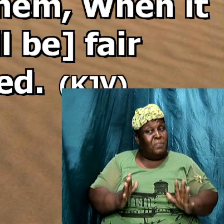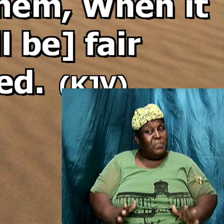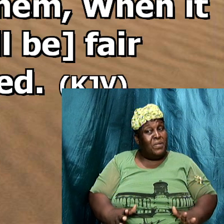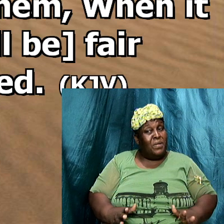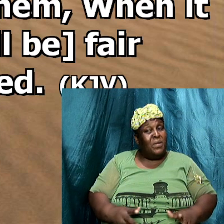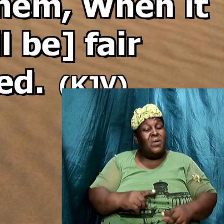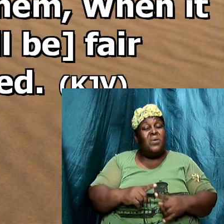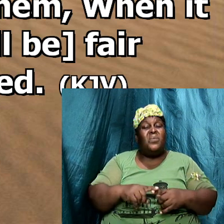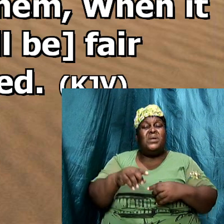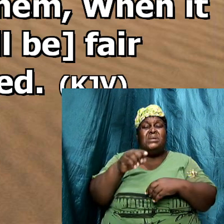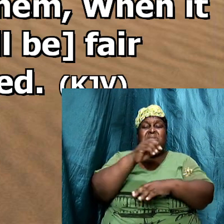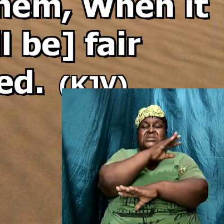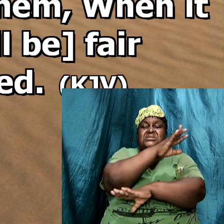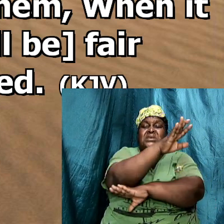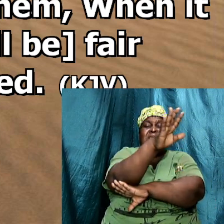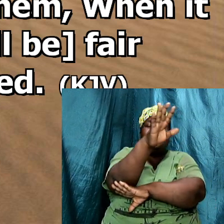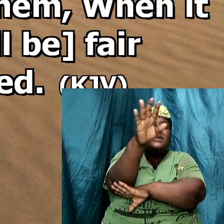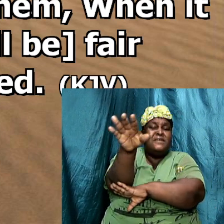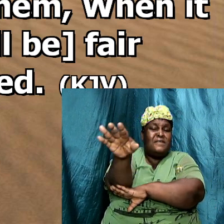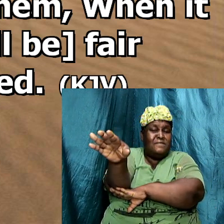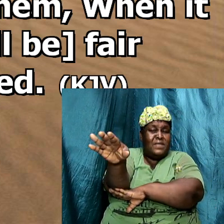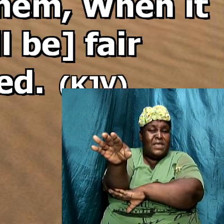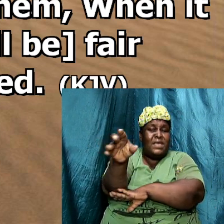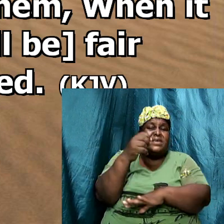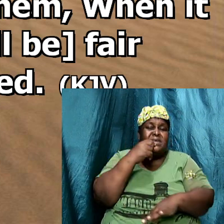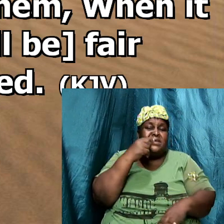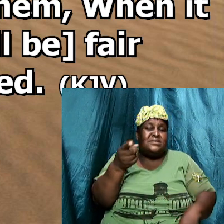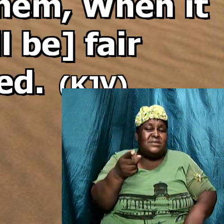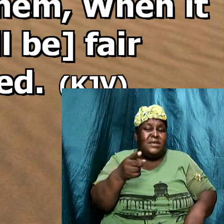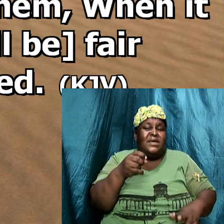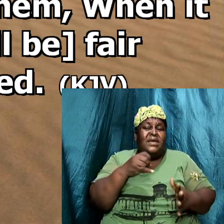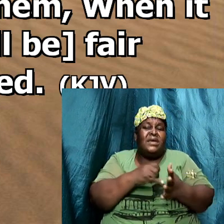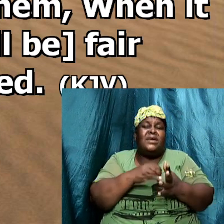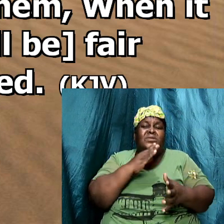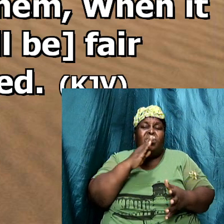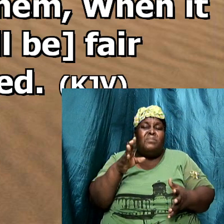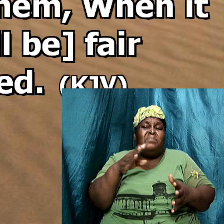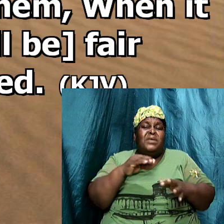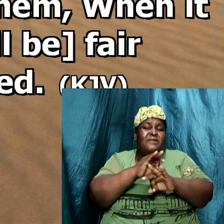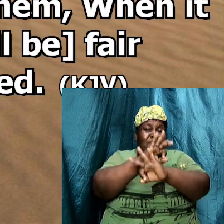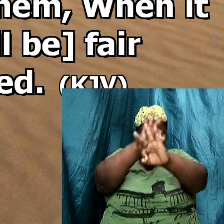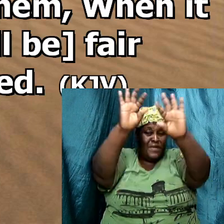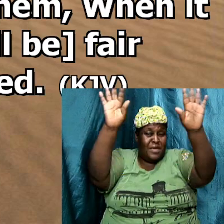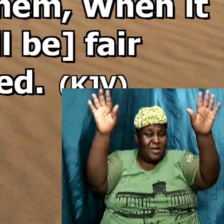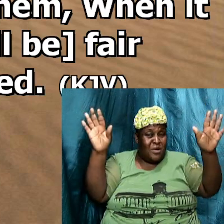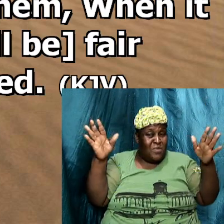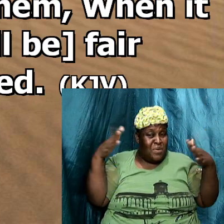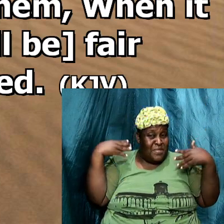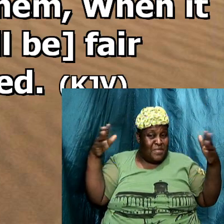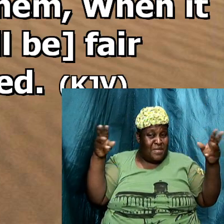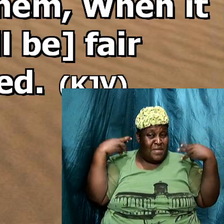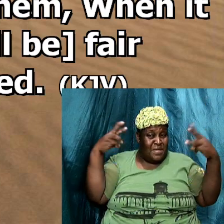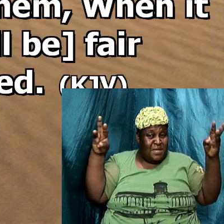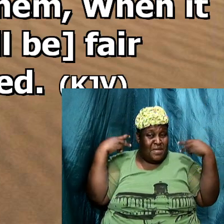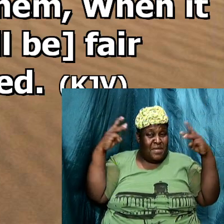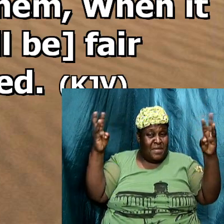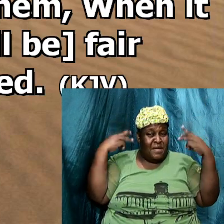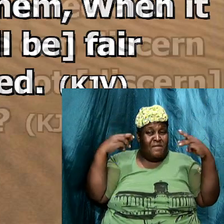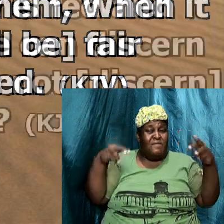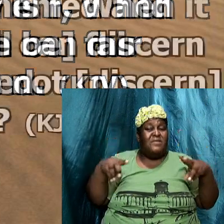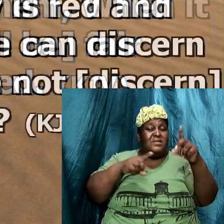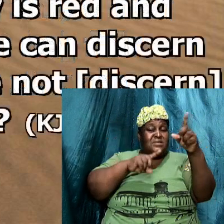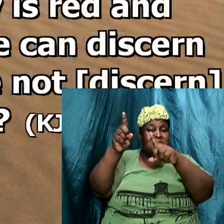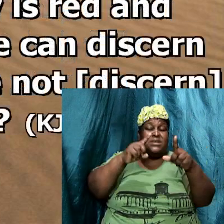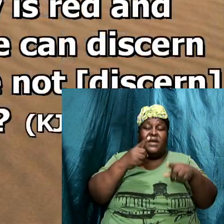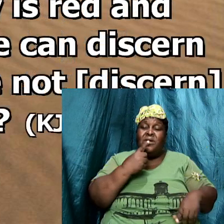when it is evening he say it will be fair weather for the sky is red